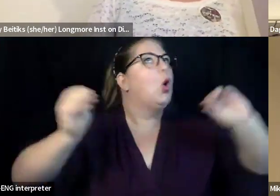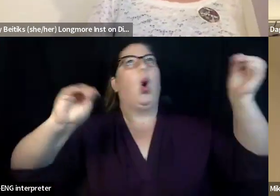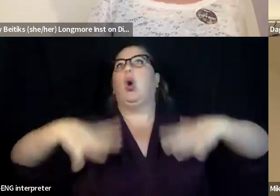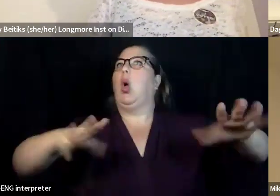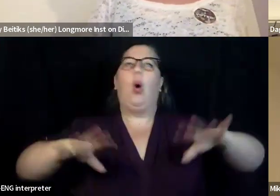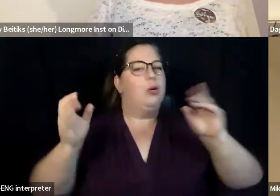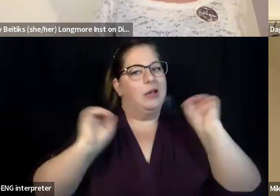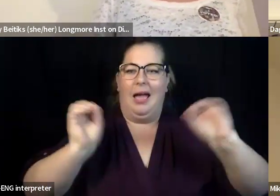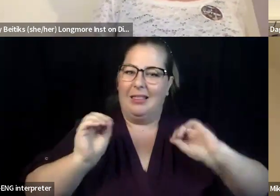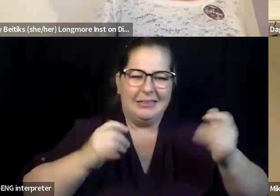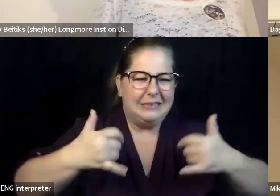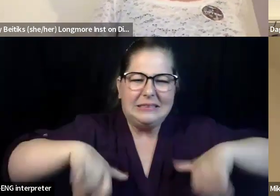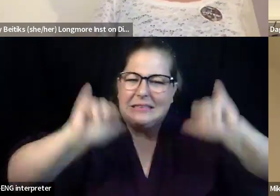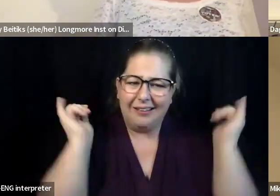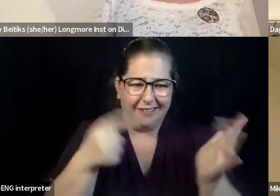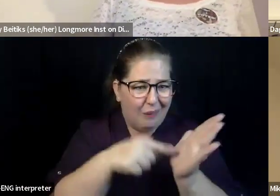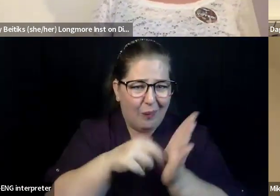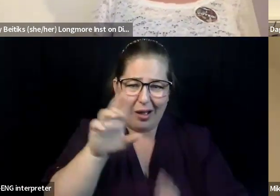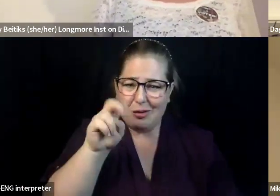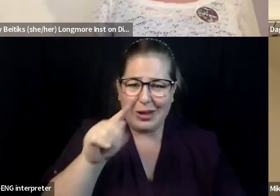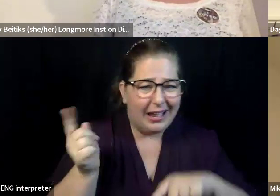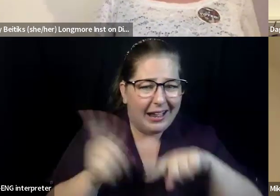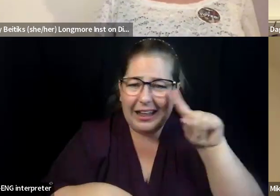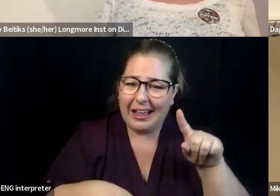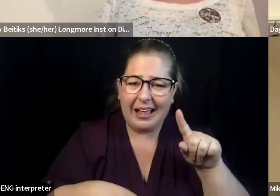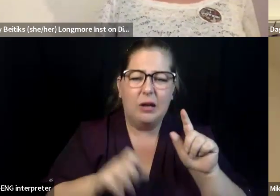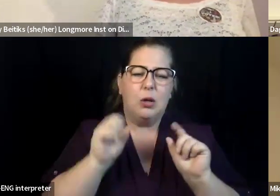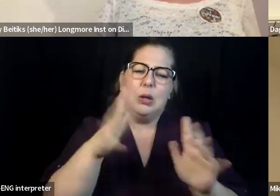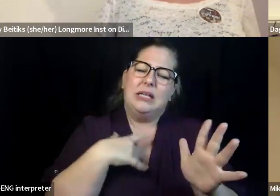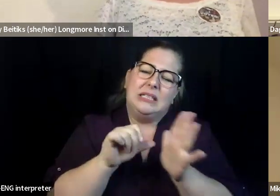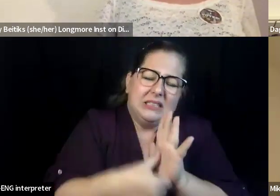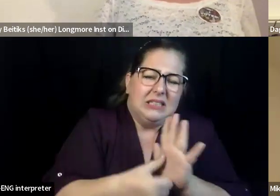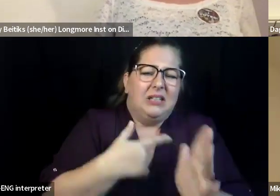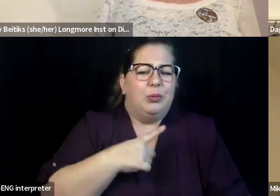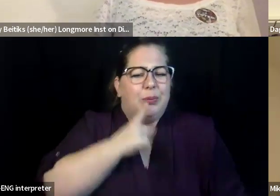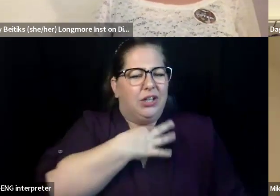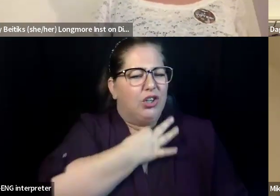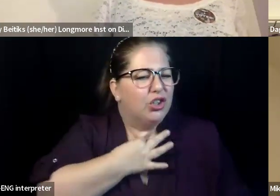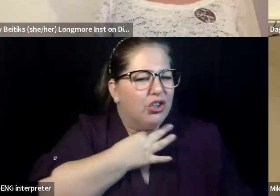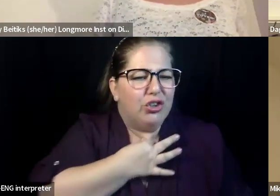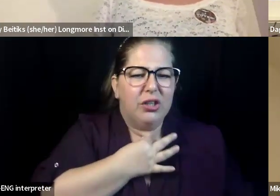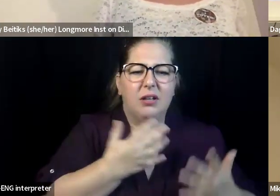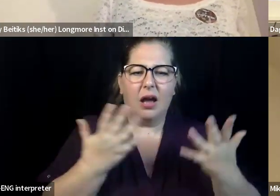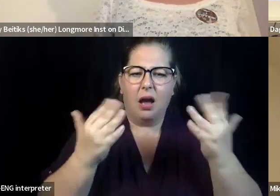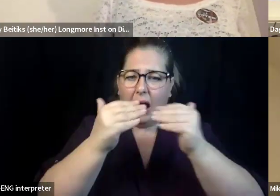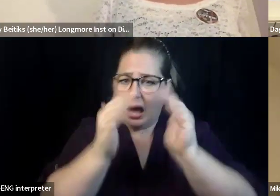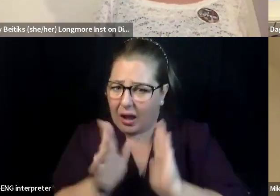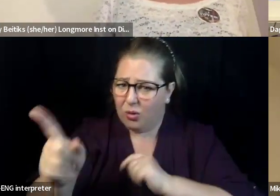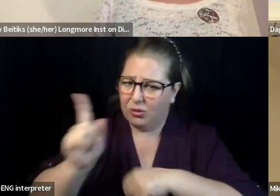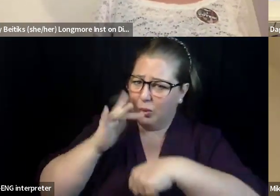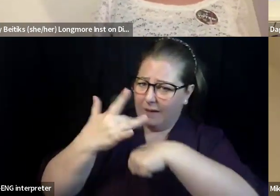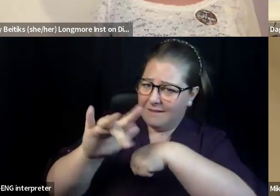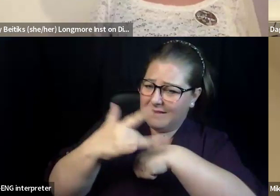make it clear what the dollar amount is so that disabled people do not get their hopes up and get misled